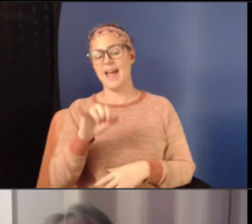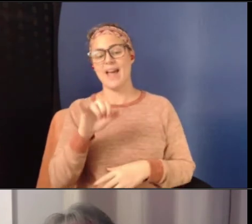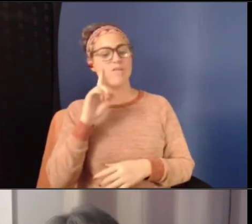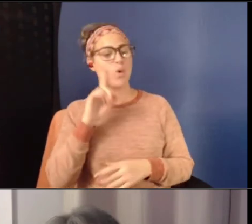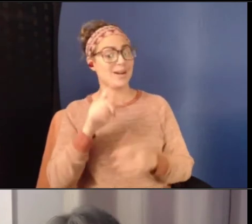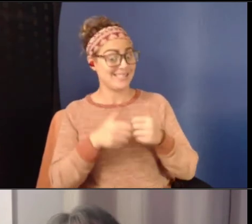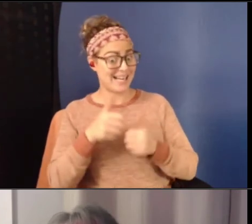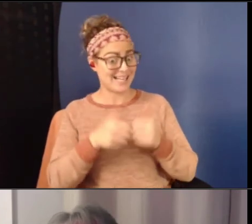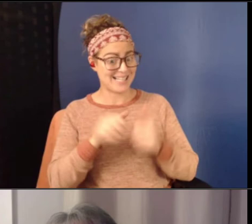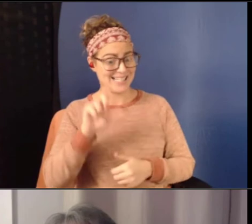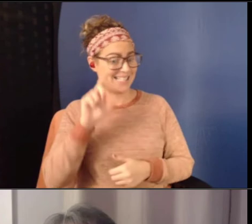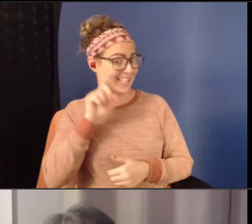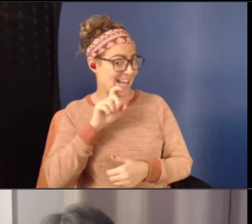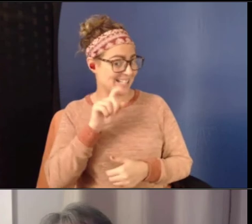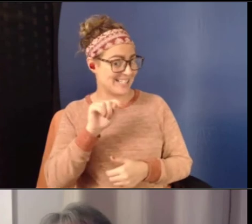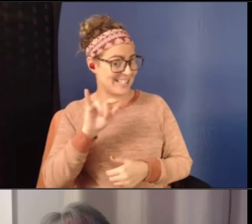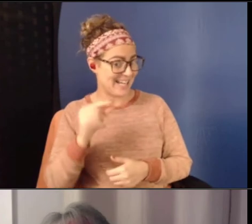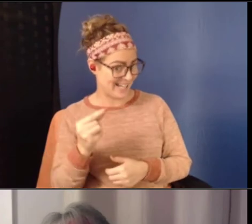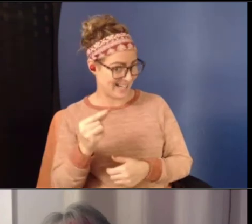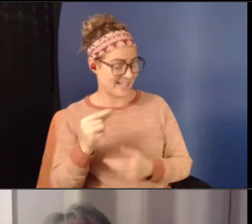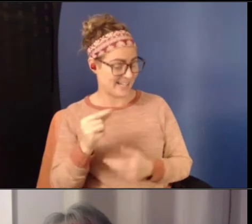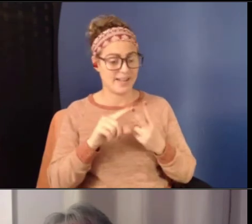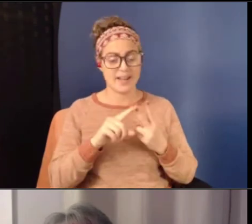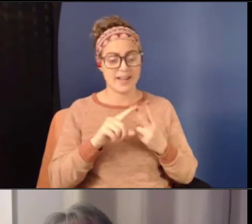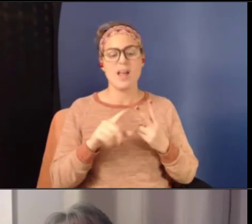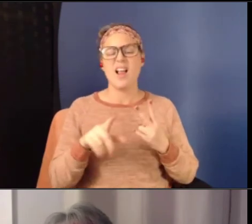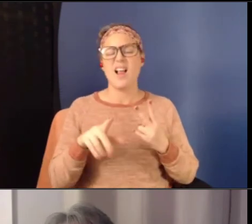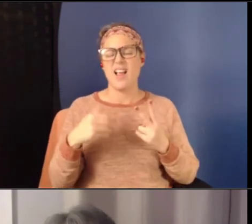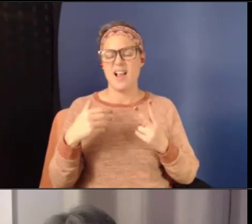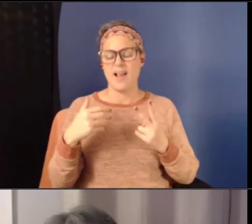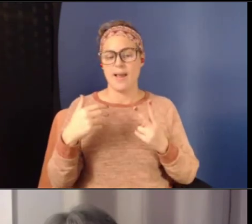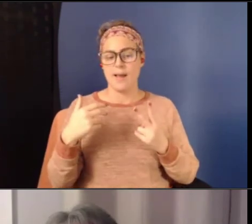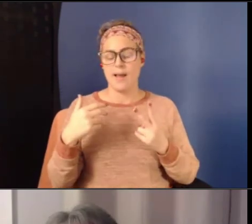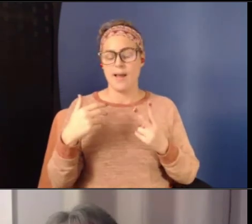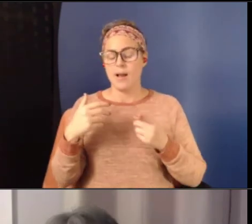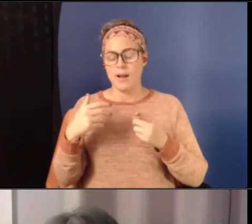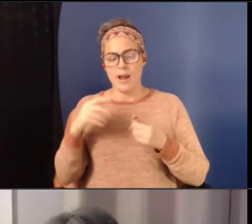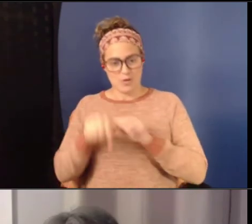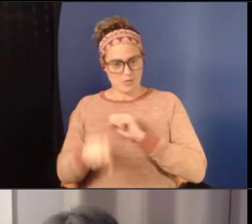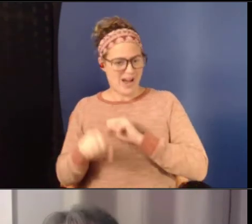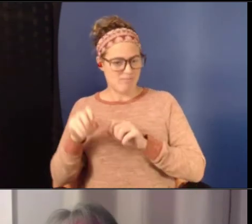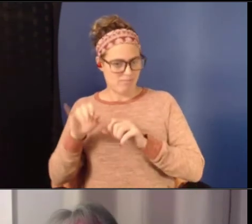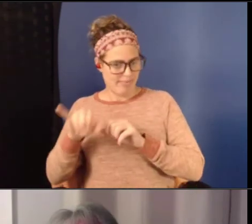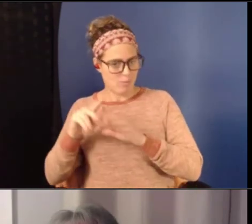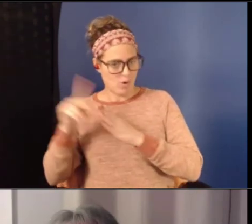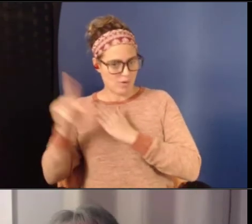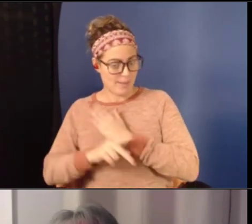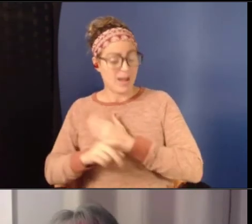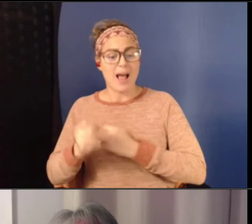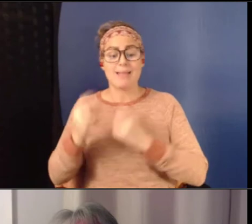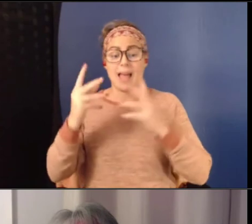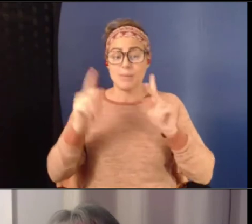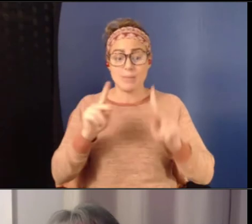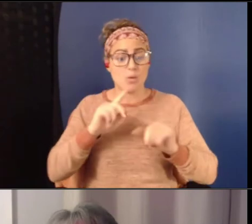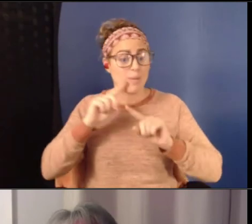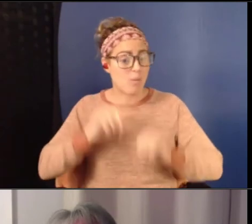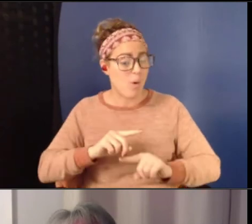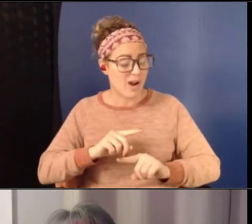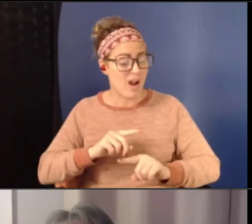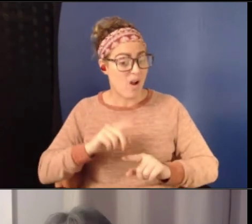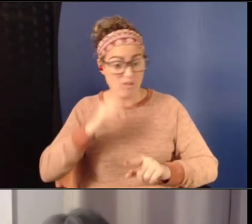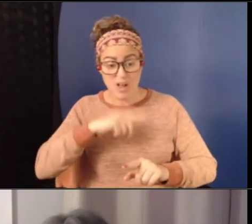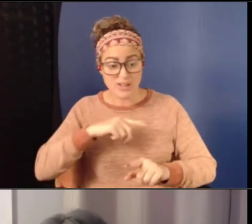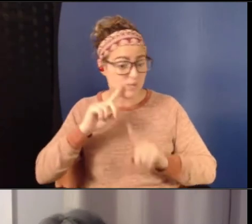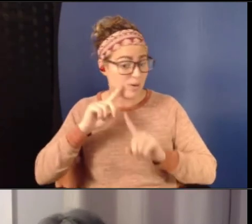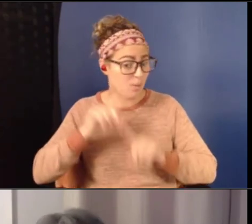Lately, each time they mention how many women are falsely reporting rape. I give them the stats, but how can I better address